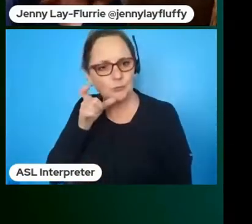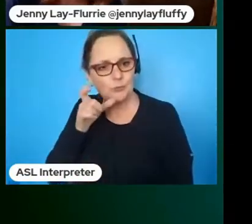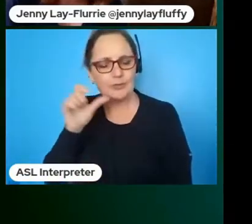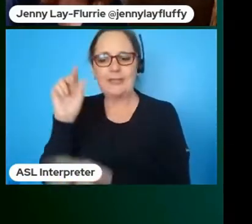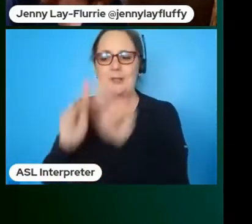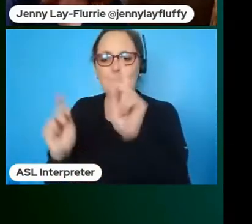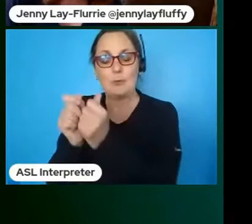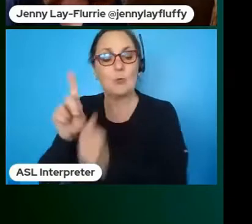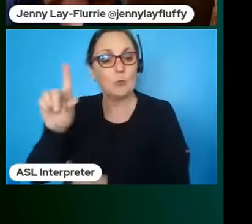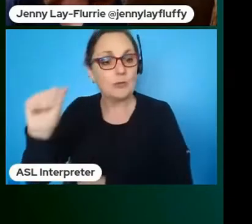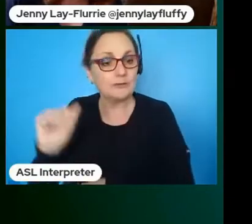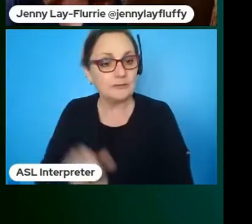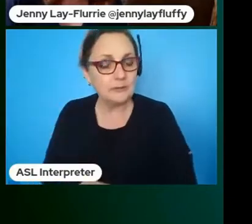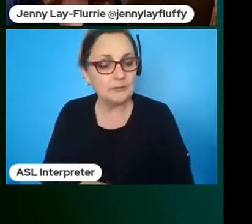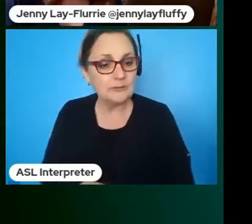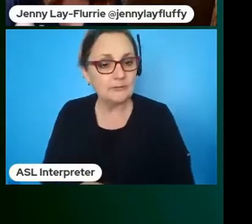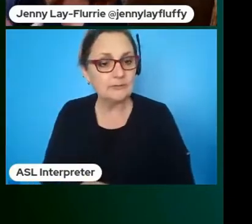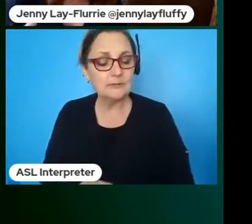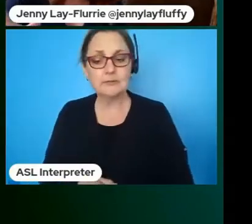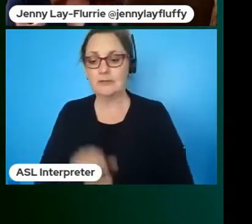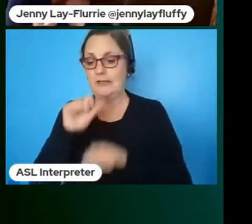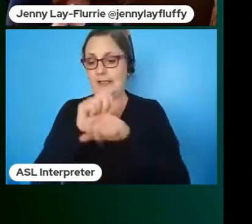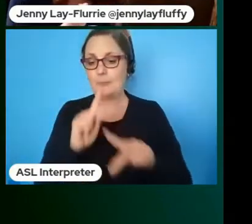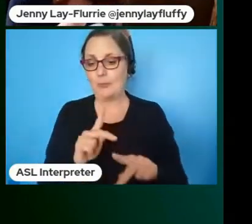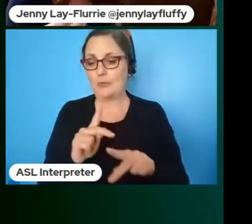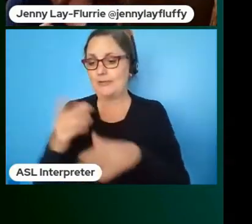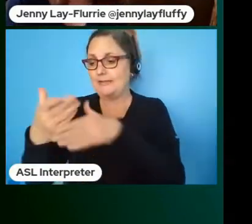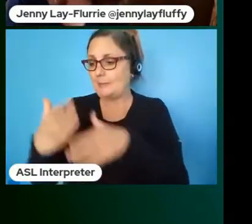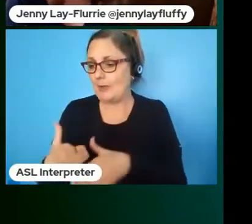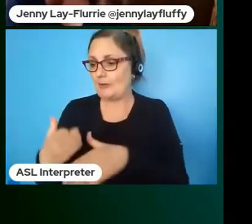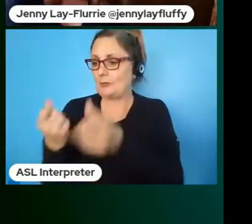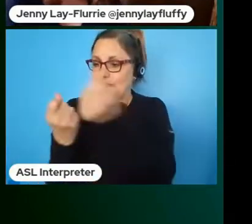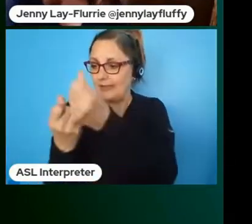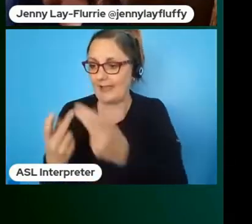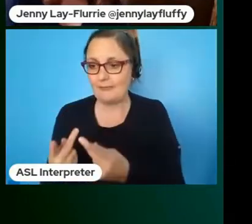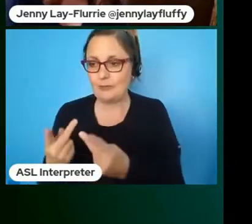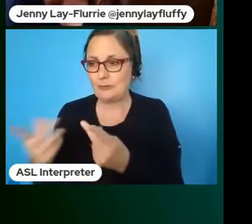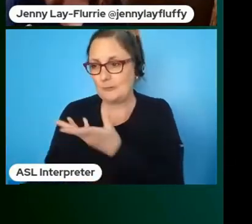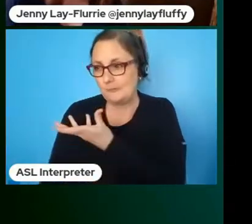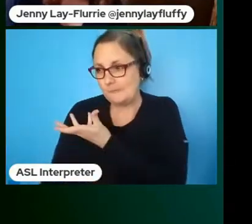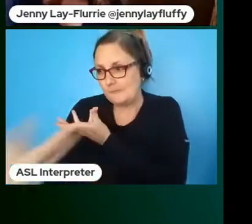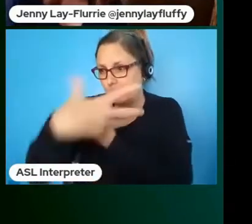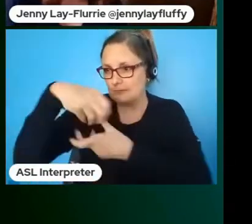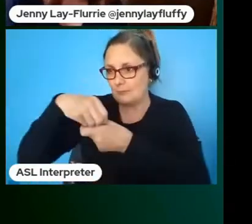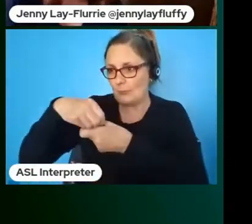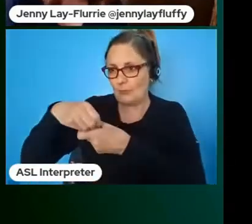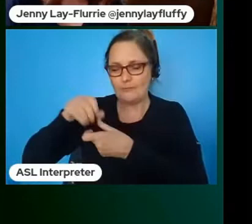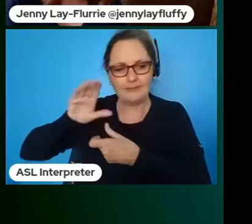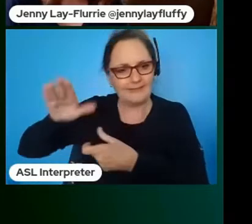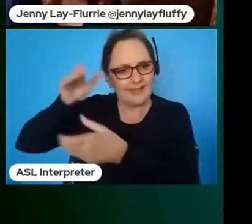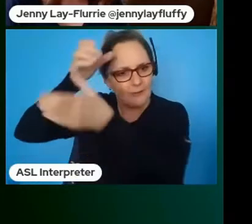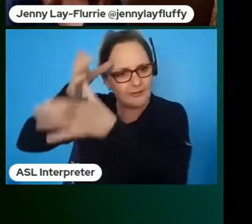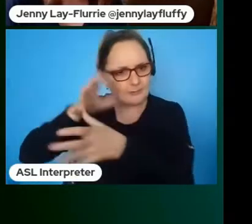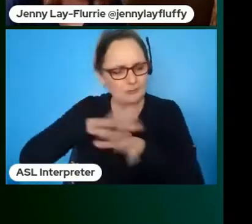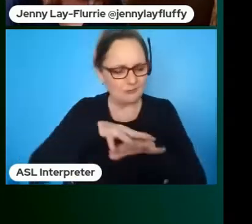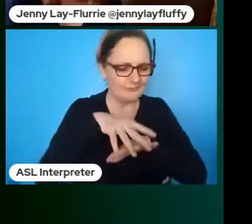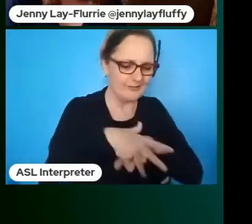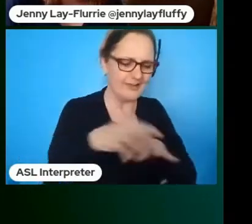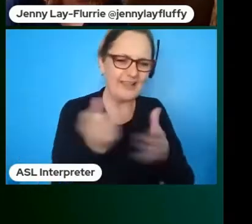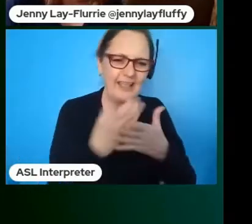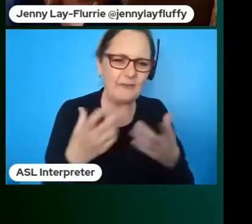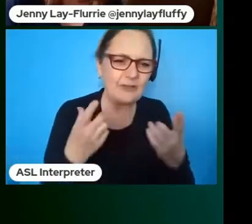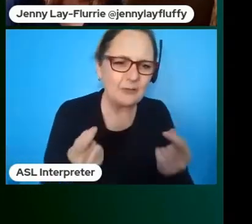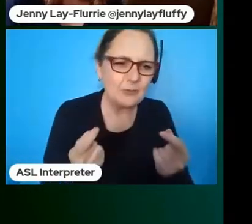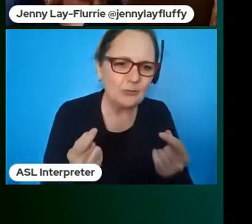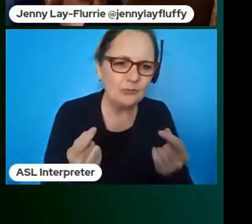partners advocates and making sure we were pulling that expertise into everything that we do whether it's a piece